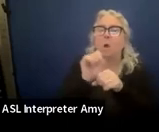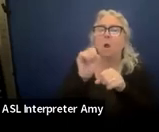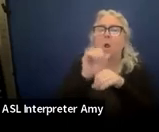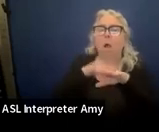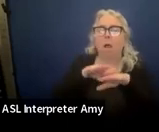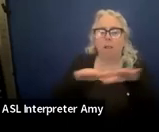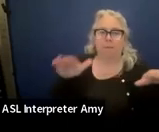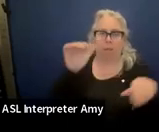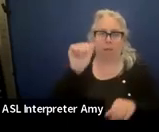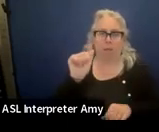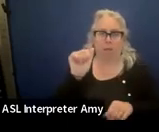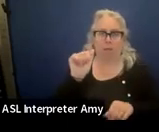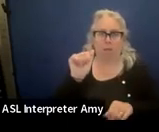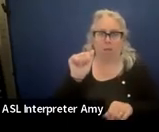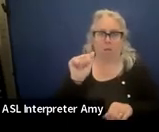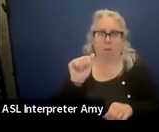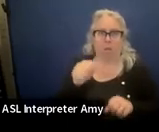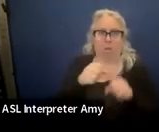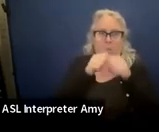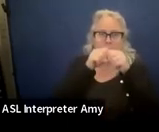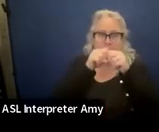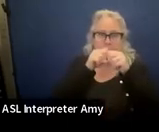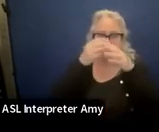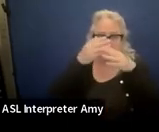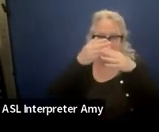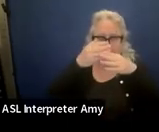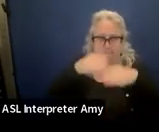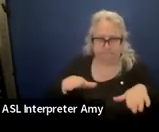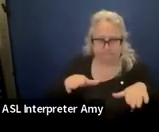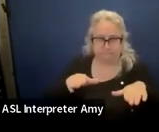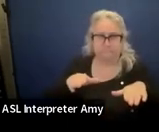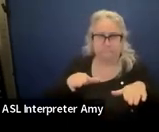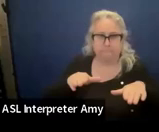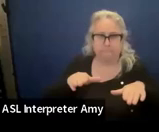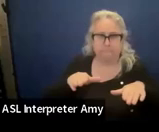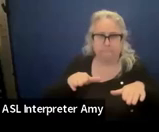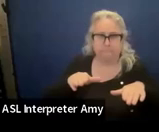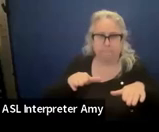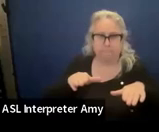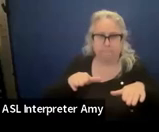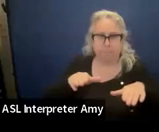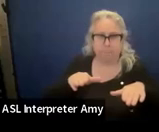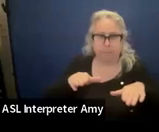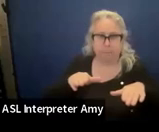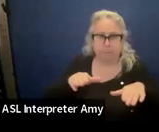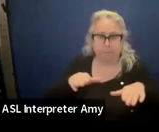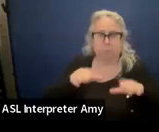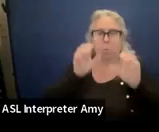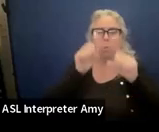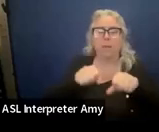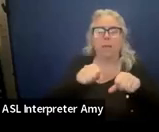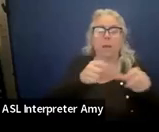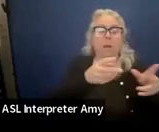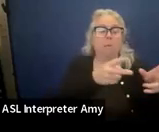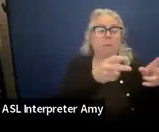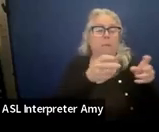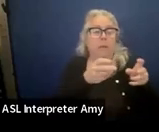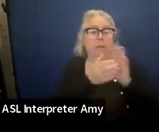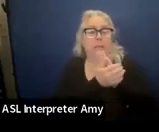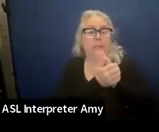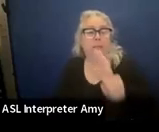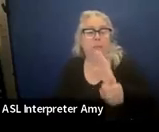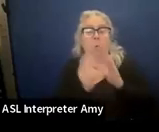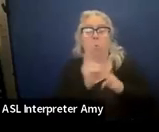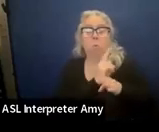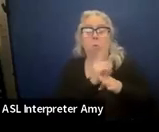A here, right? So we're breaking those, we're, we can take the skills, we can use that